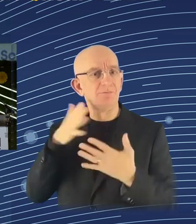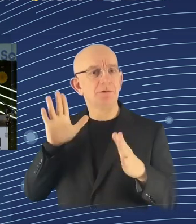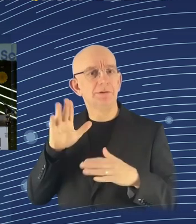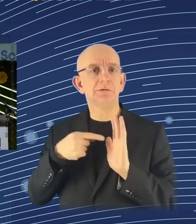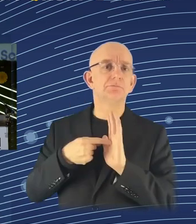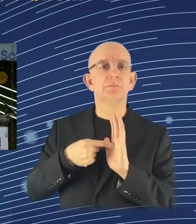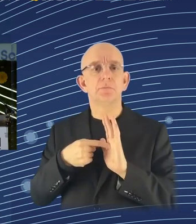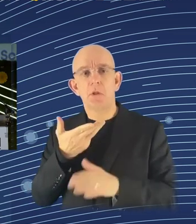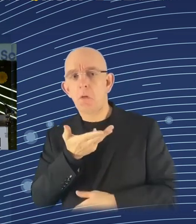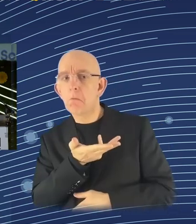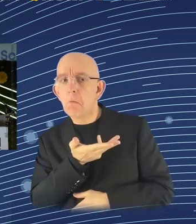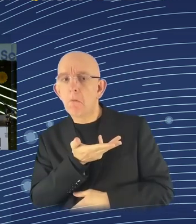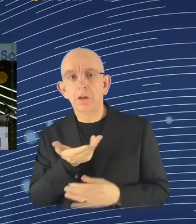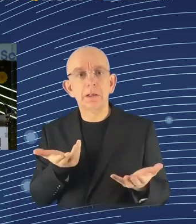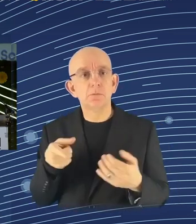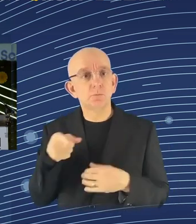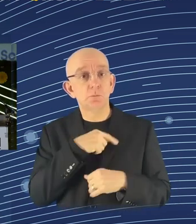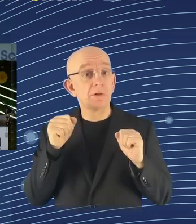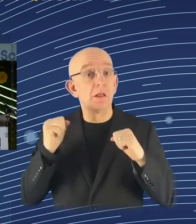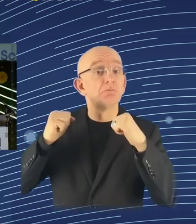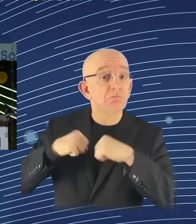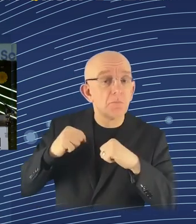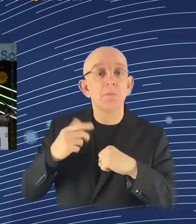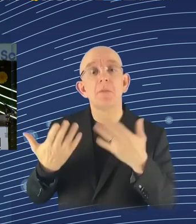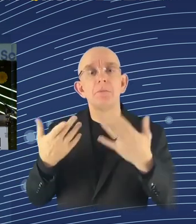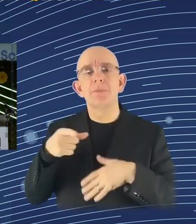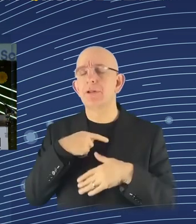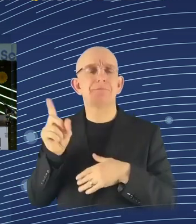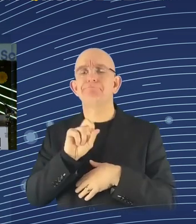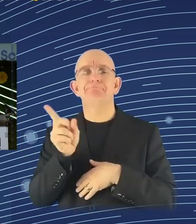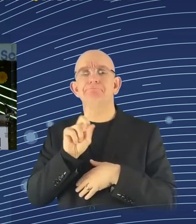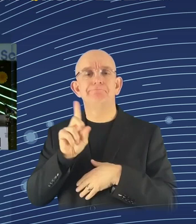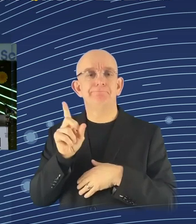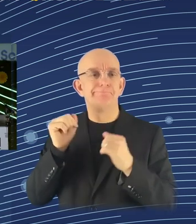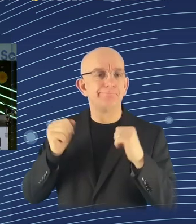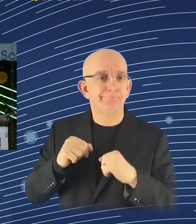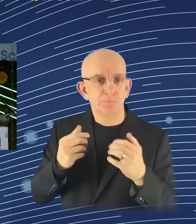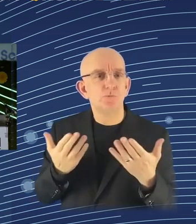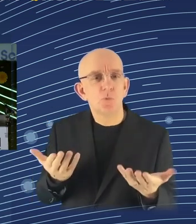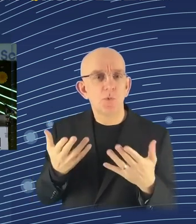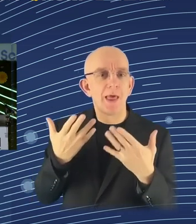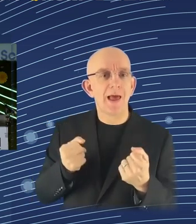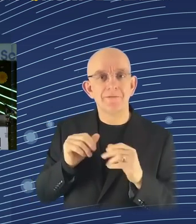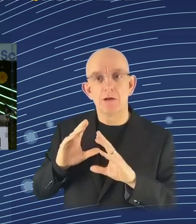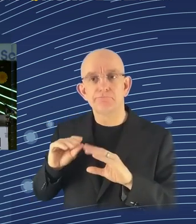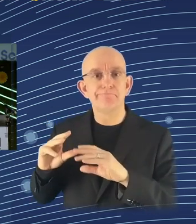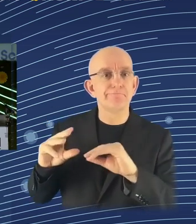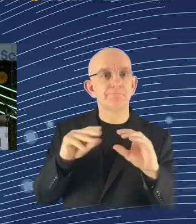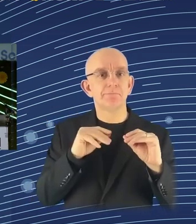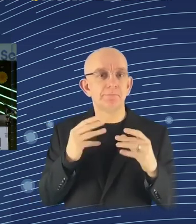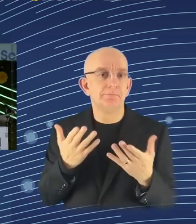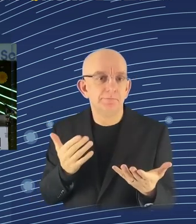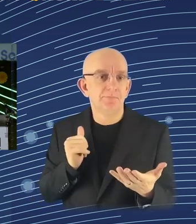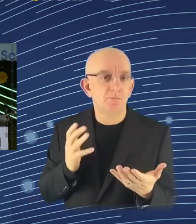when you look at surveys of employers about using AI, about 80% of them say that, yes, they are using AI, but